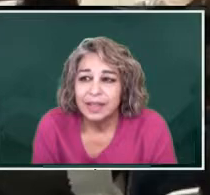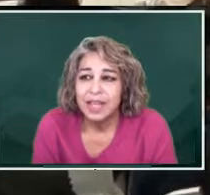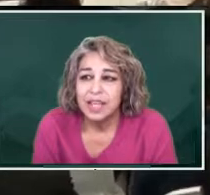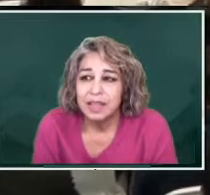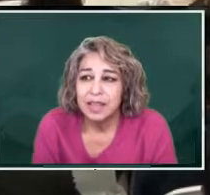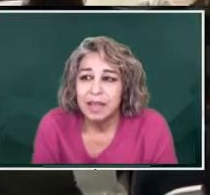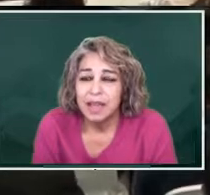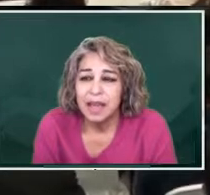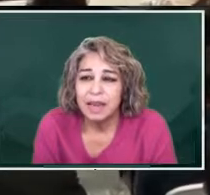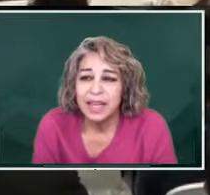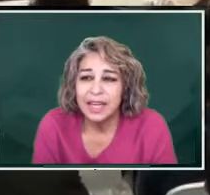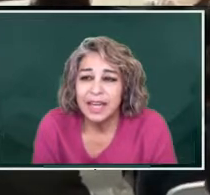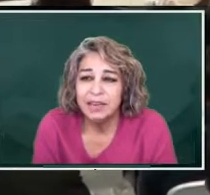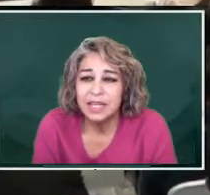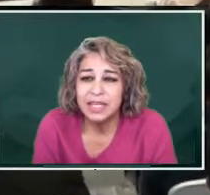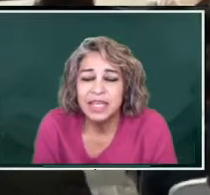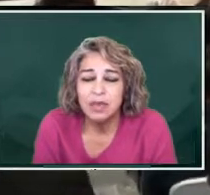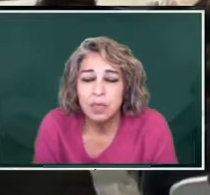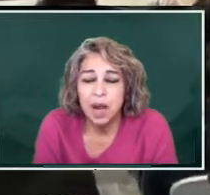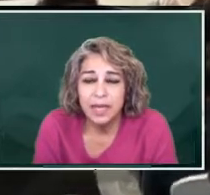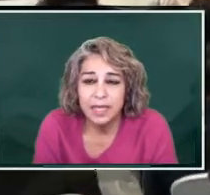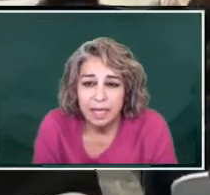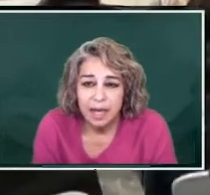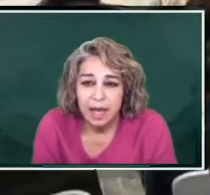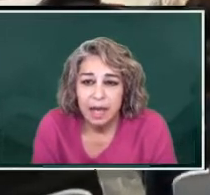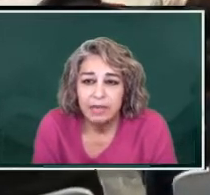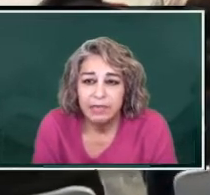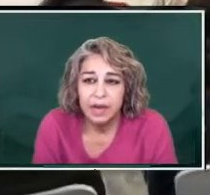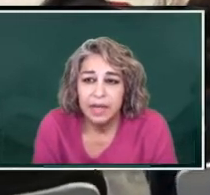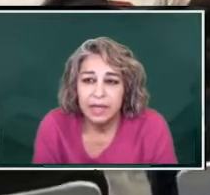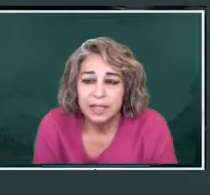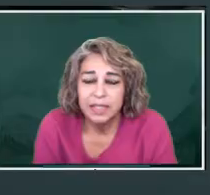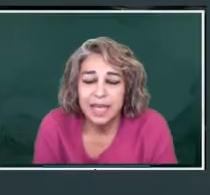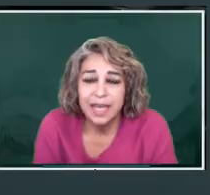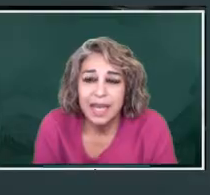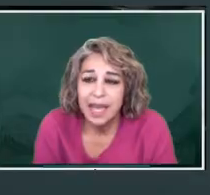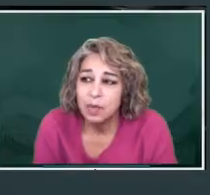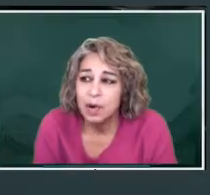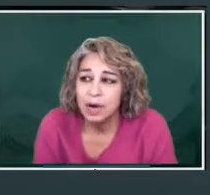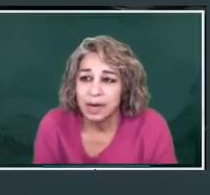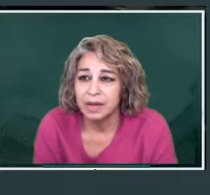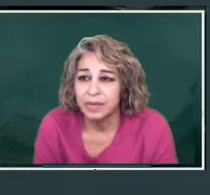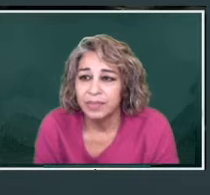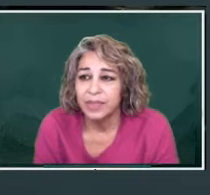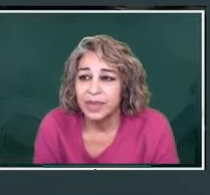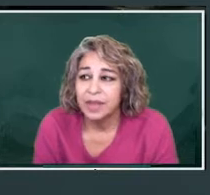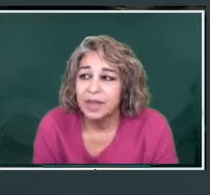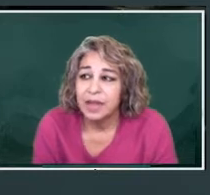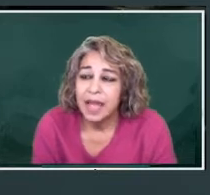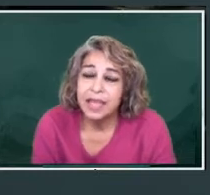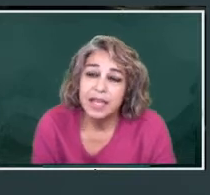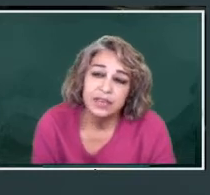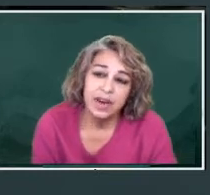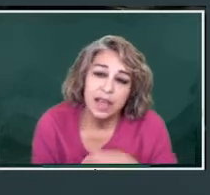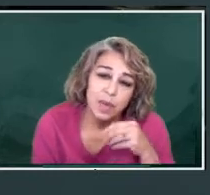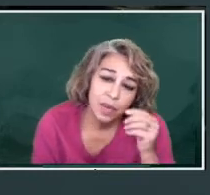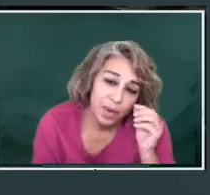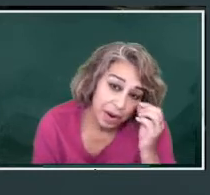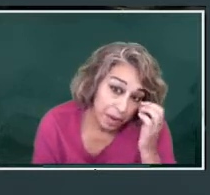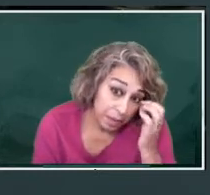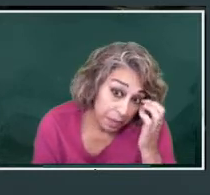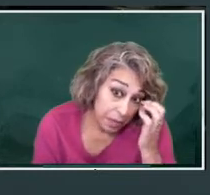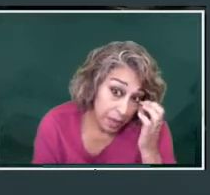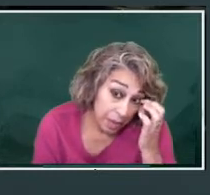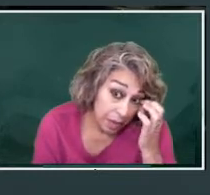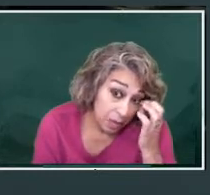They, they get guaranteed the right of, uh, study and work. And yesterday we